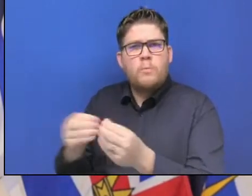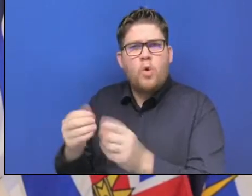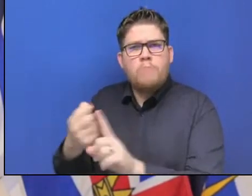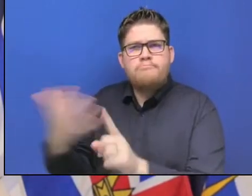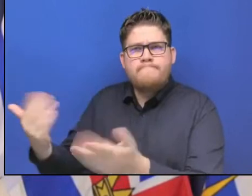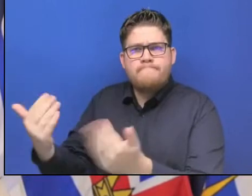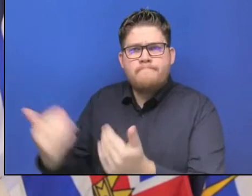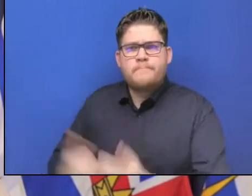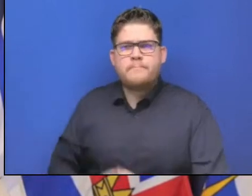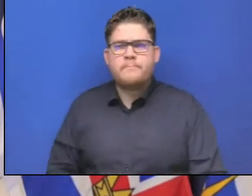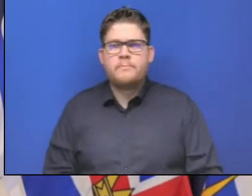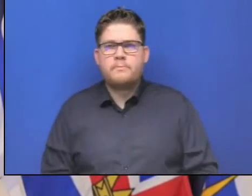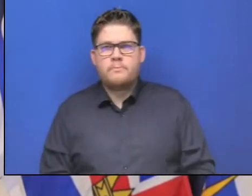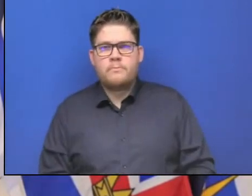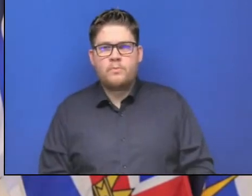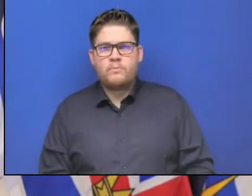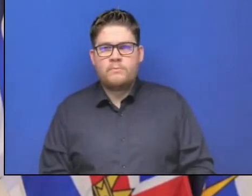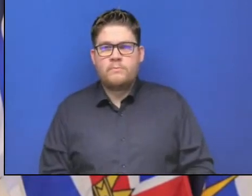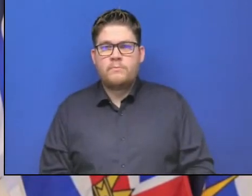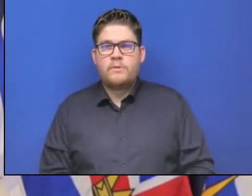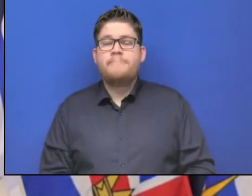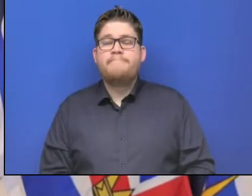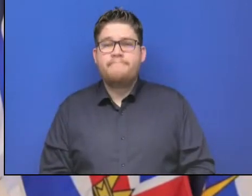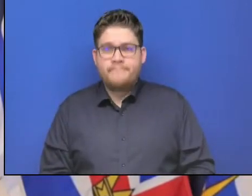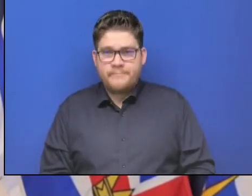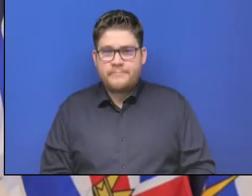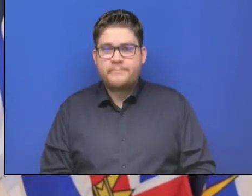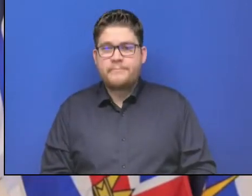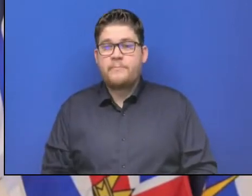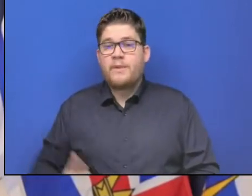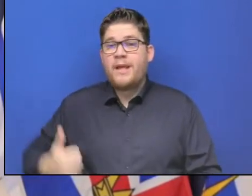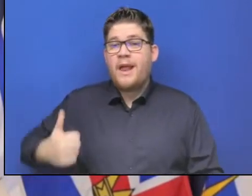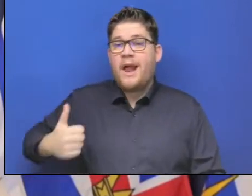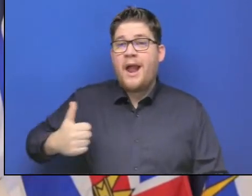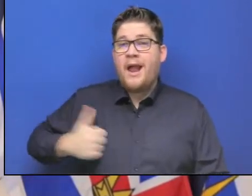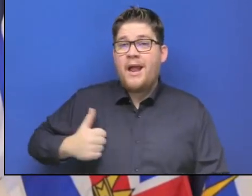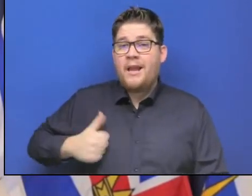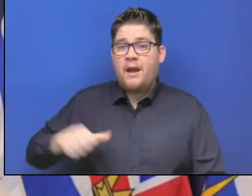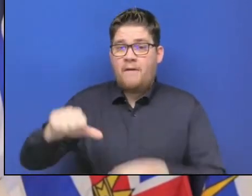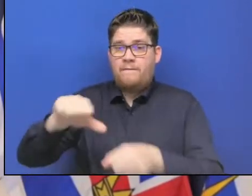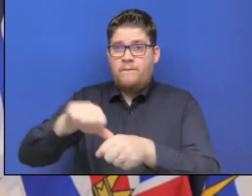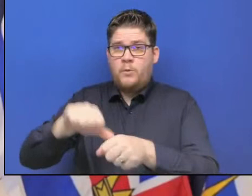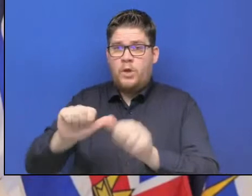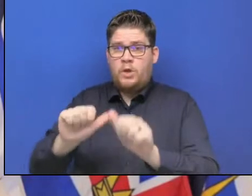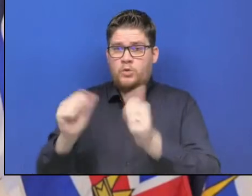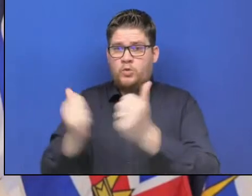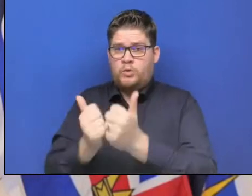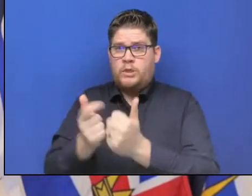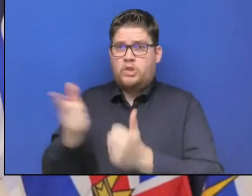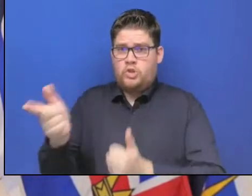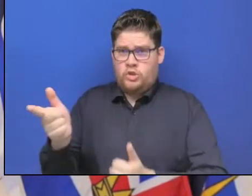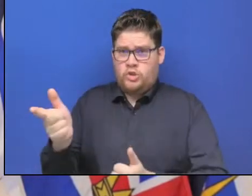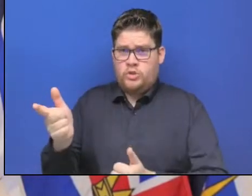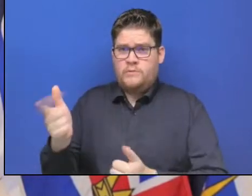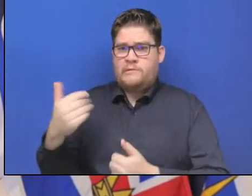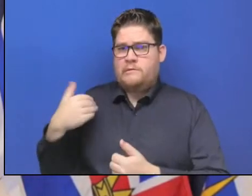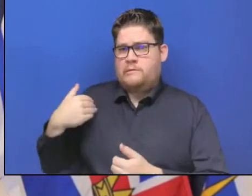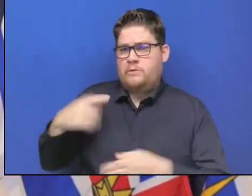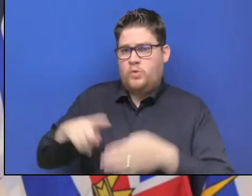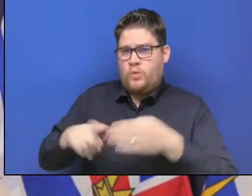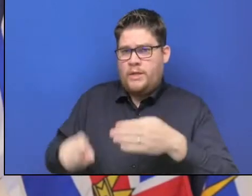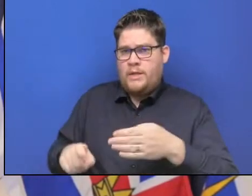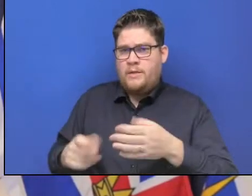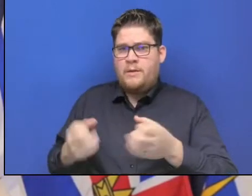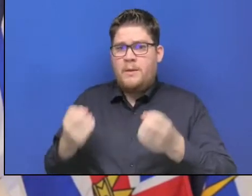So we're hearing from the Canadian Fuel Association that after a very brisk weekend of sales, that things are substantially